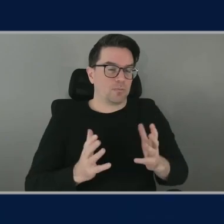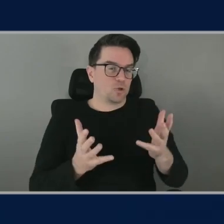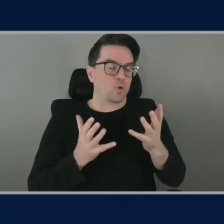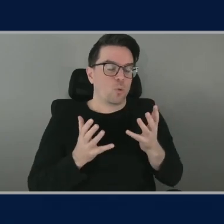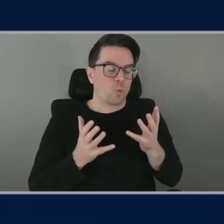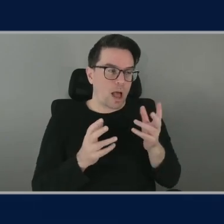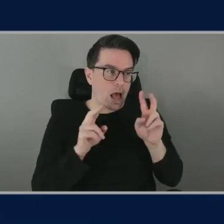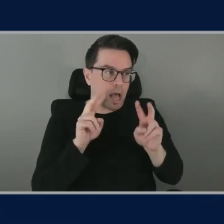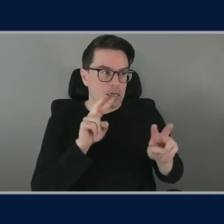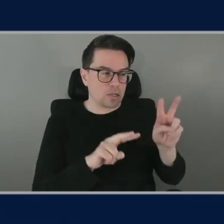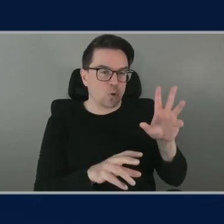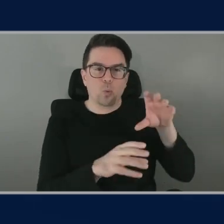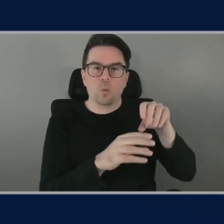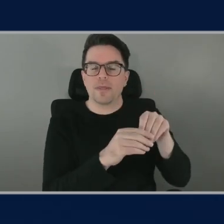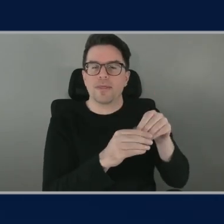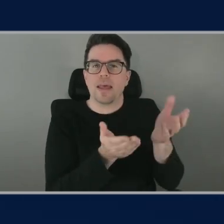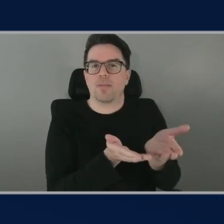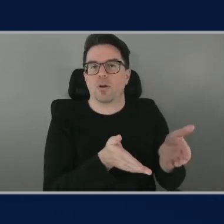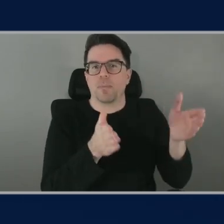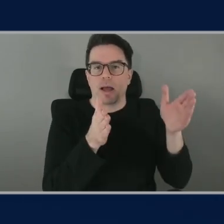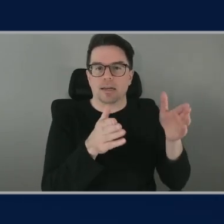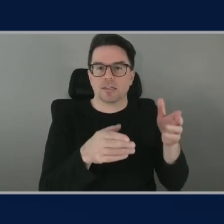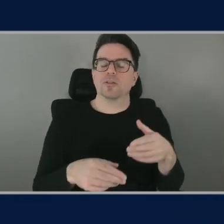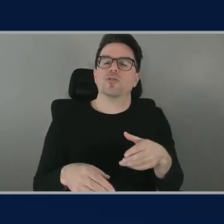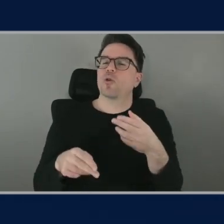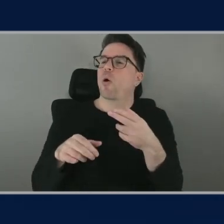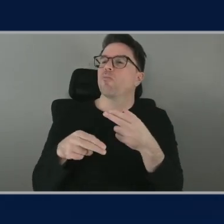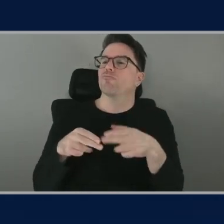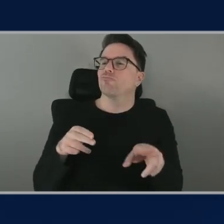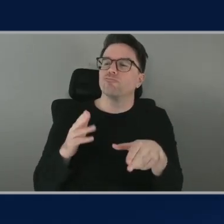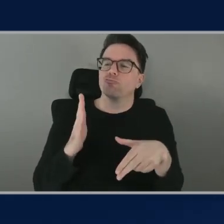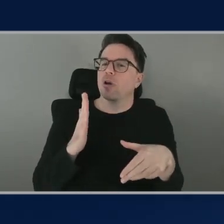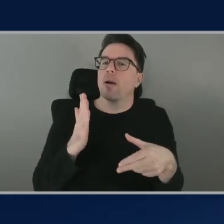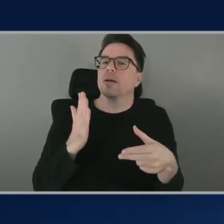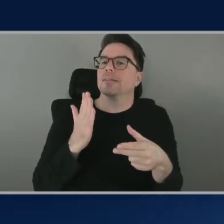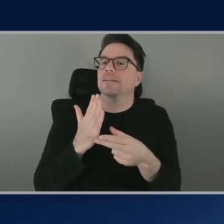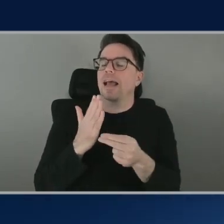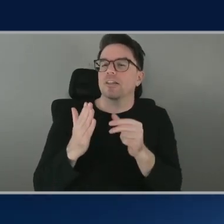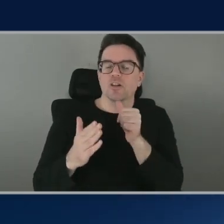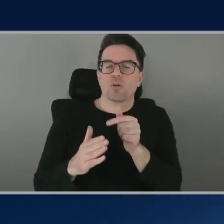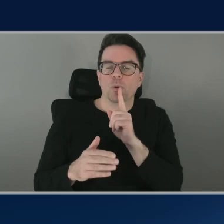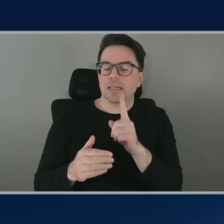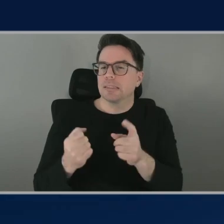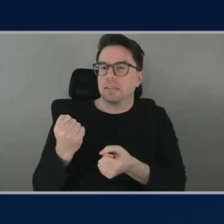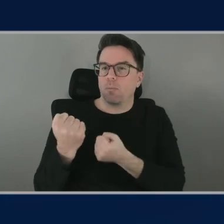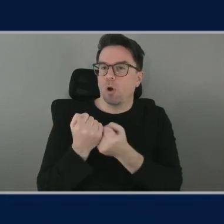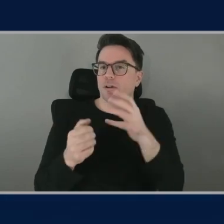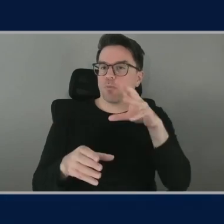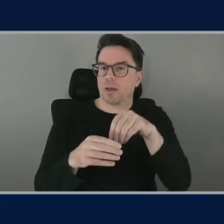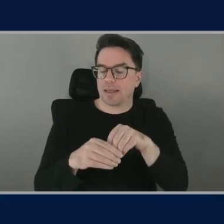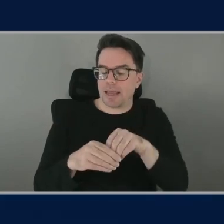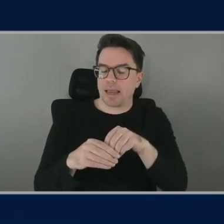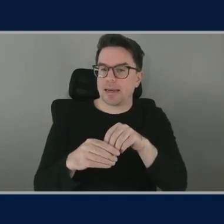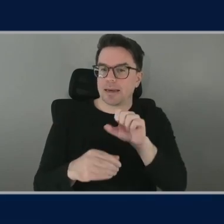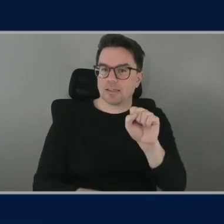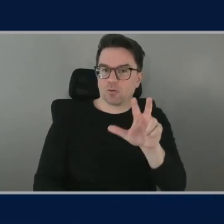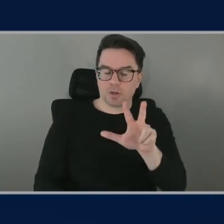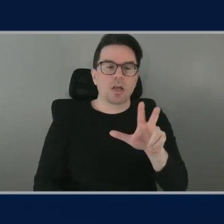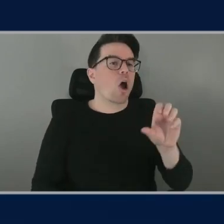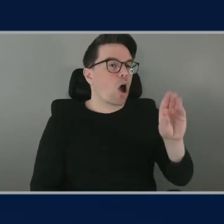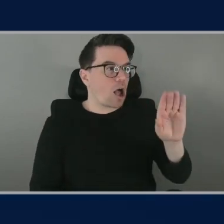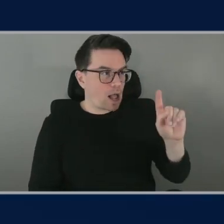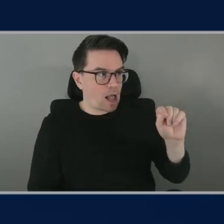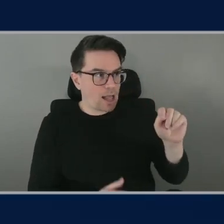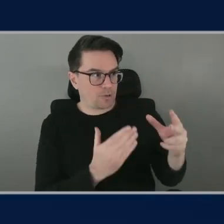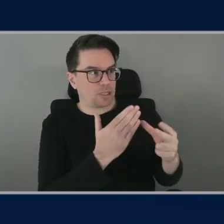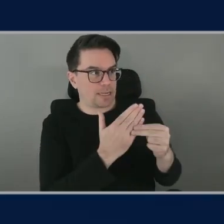yeah so in short tags are not currently supported on s3 tables uh object tags are supported tags but